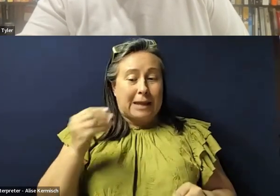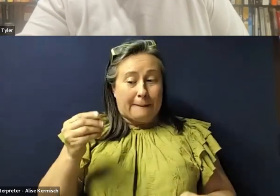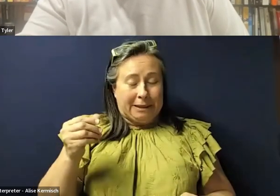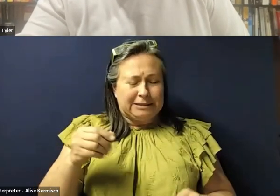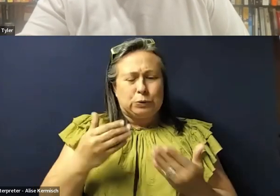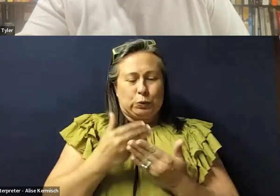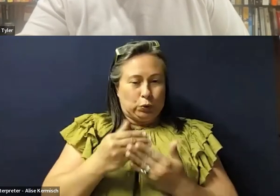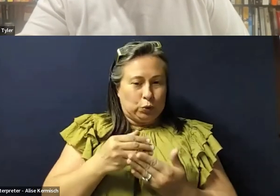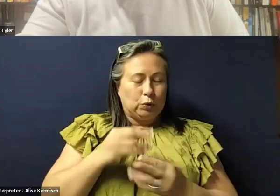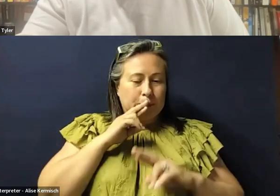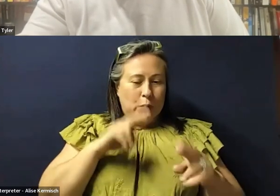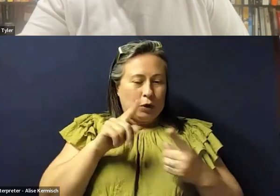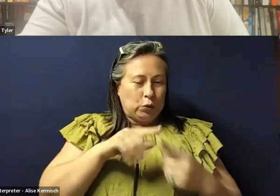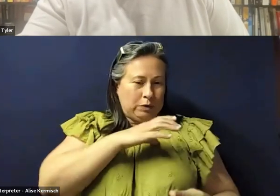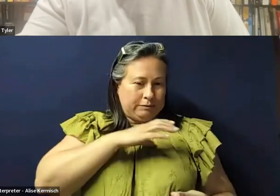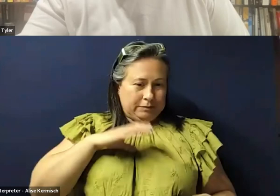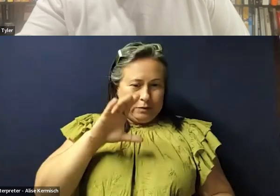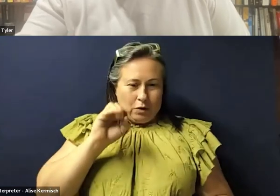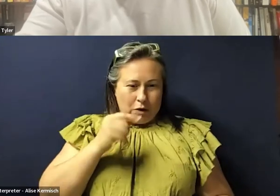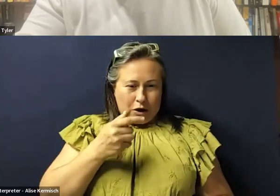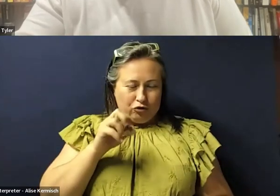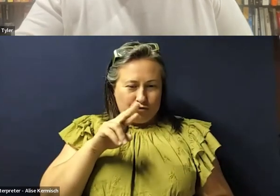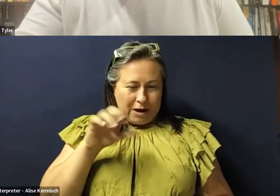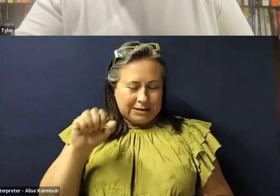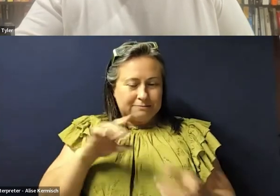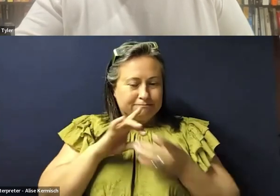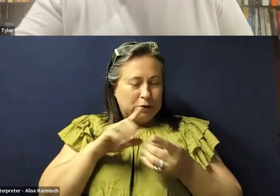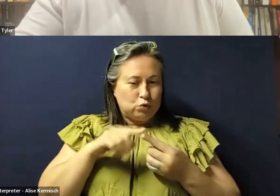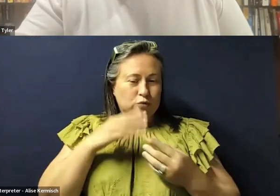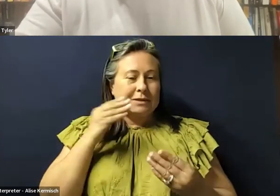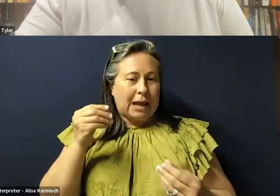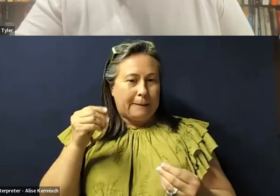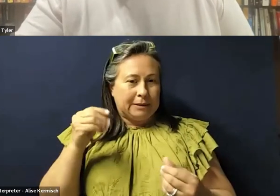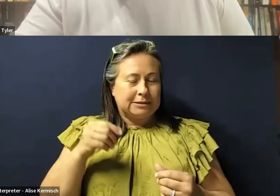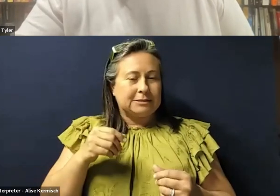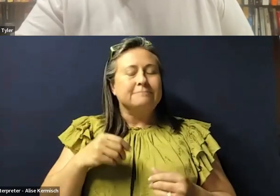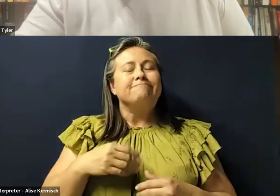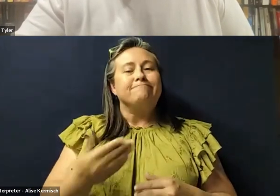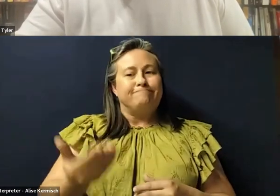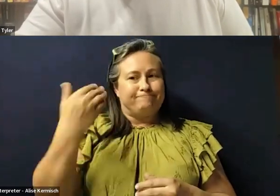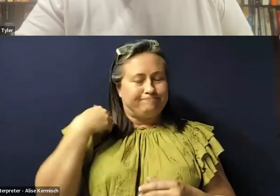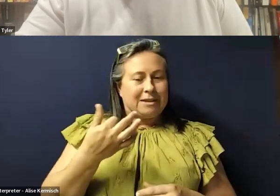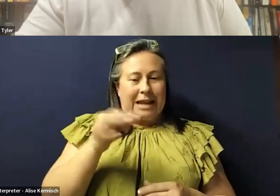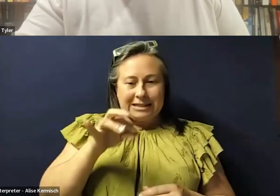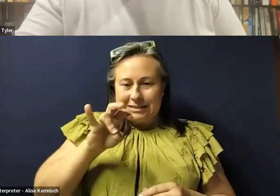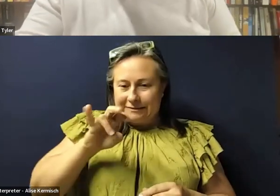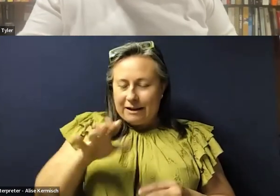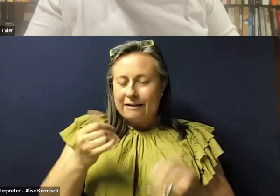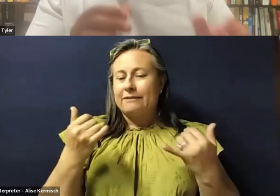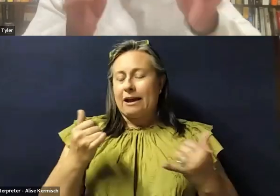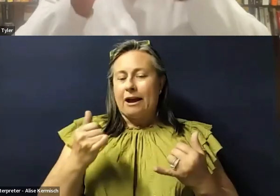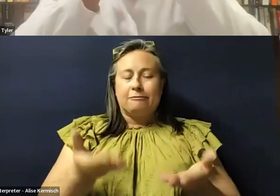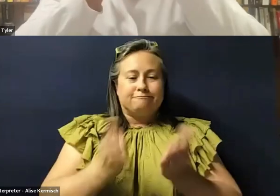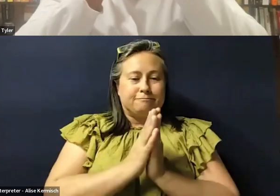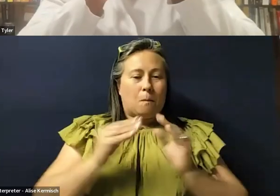report to Congress, um, on diabetes, the first of its kind since 1975. And it calls for more national policy